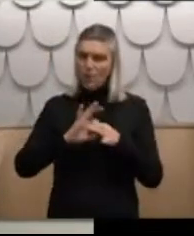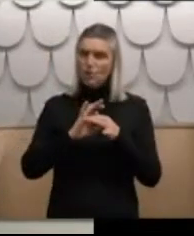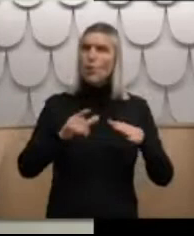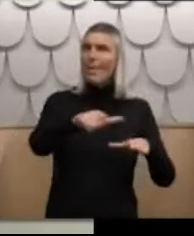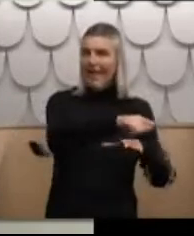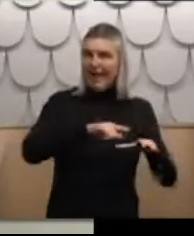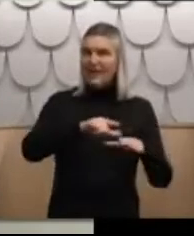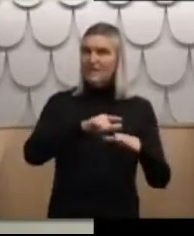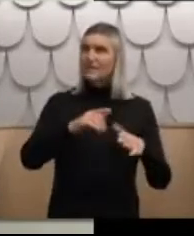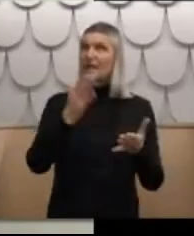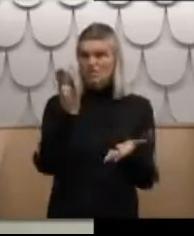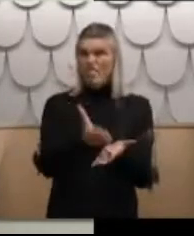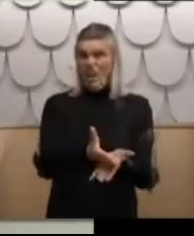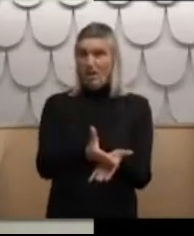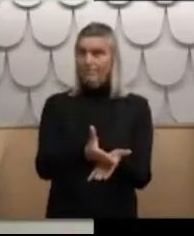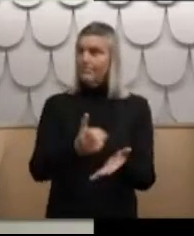probably been one of my whole life.